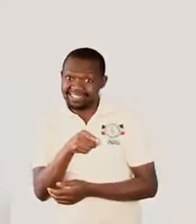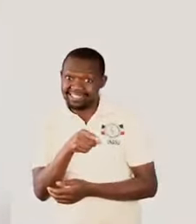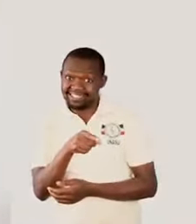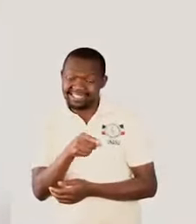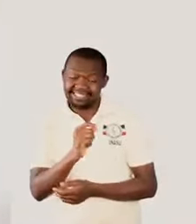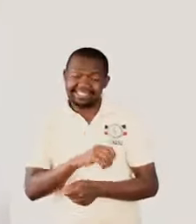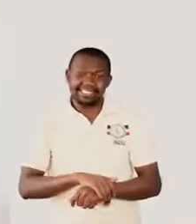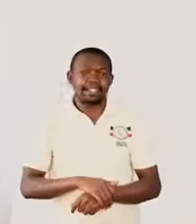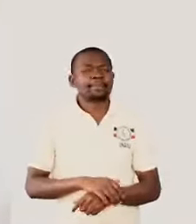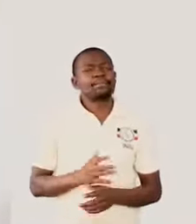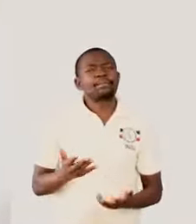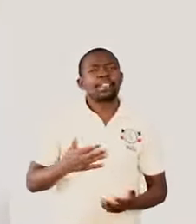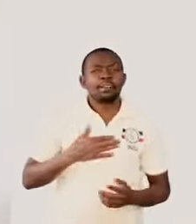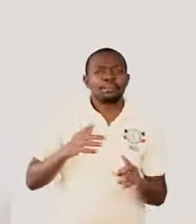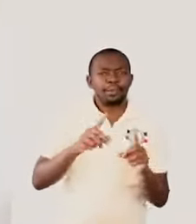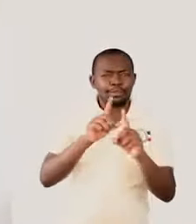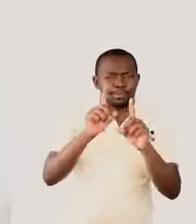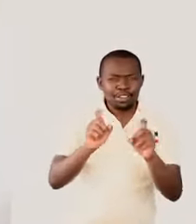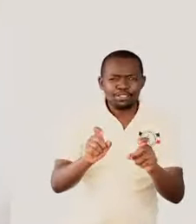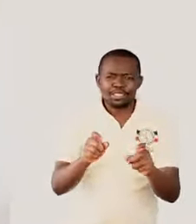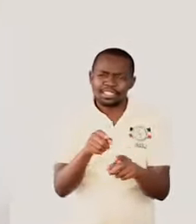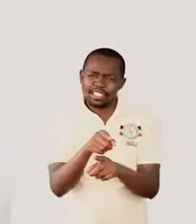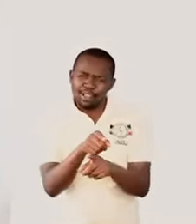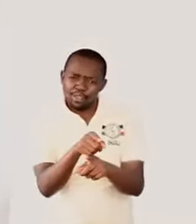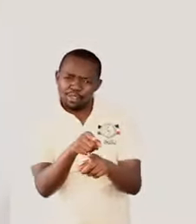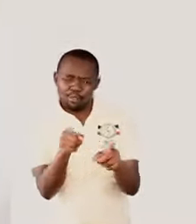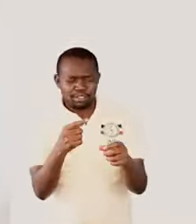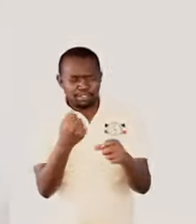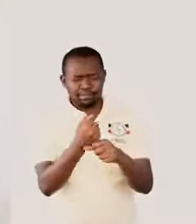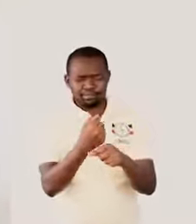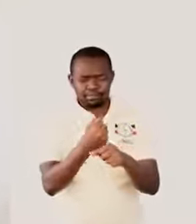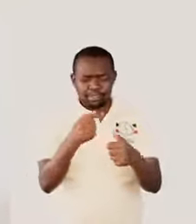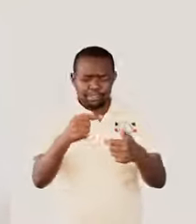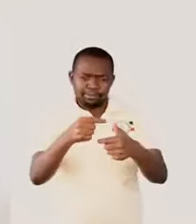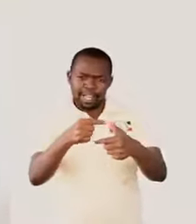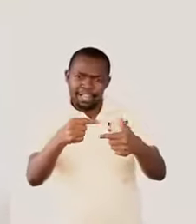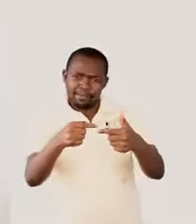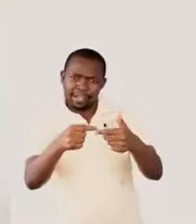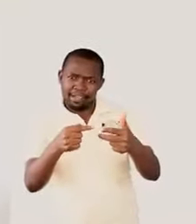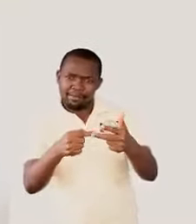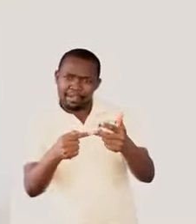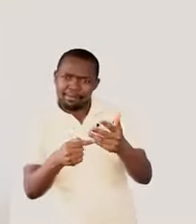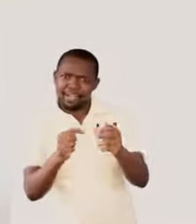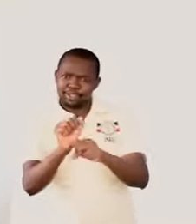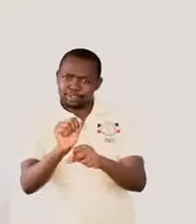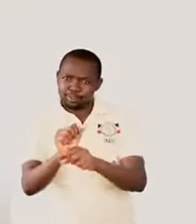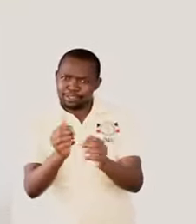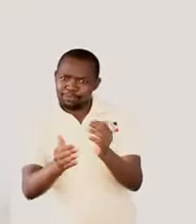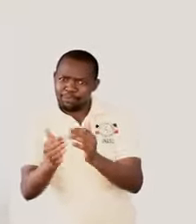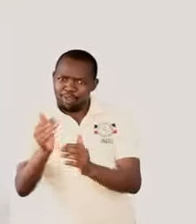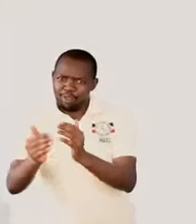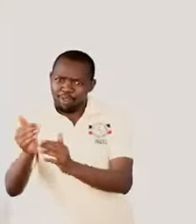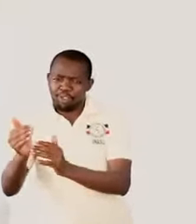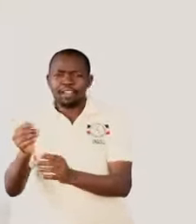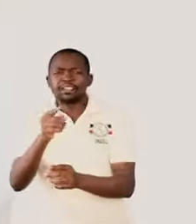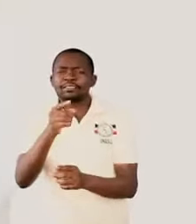Now, my question would be, which of those careers would you want to take in the future and why?